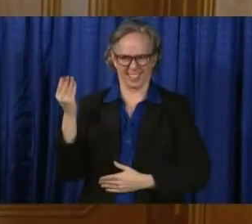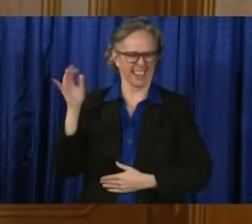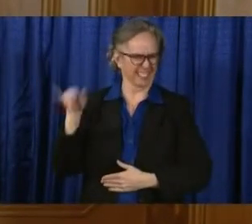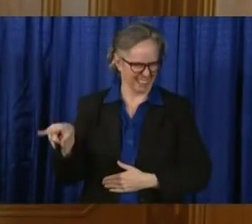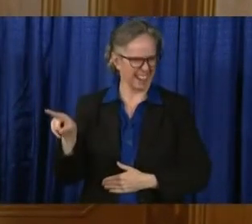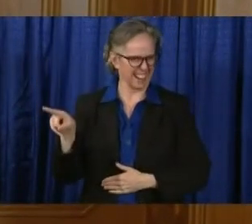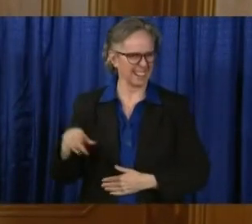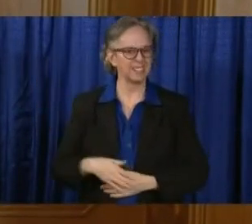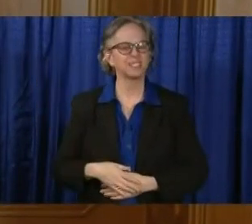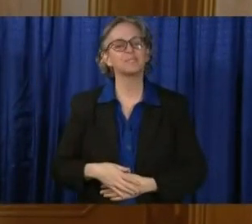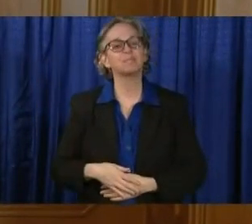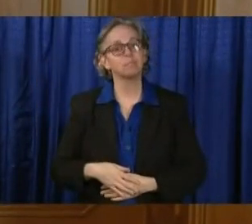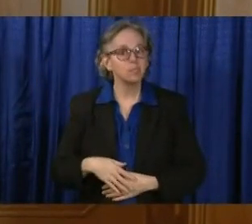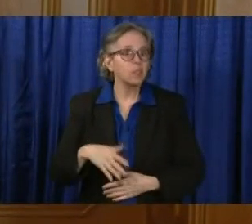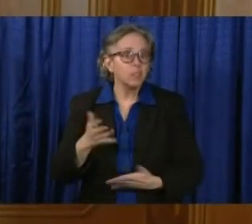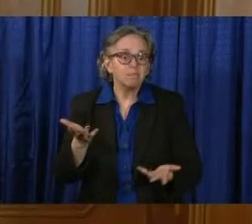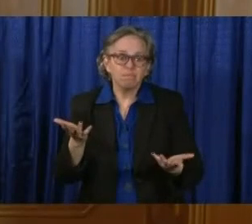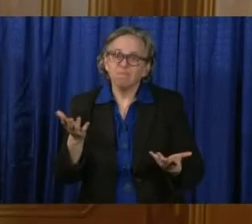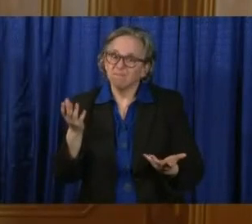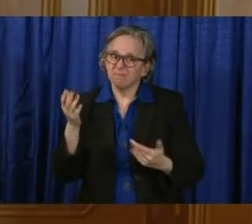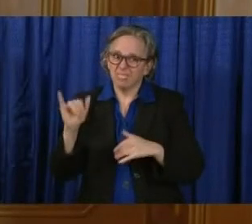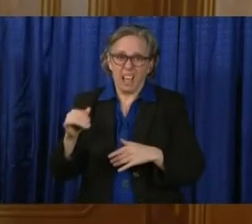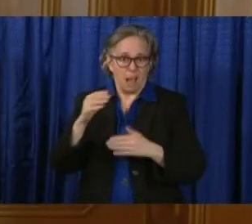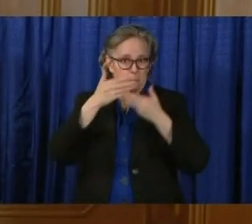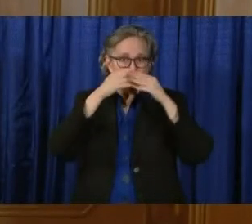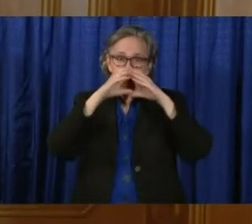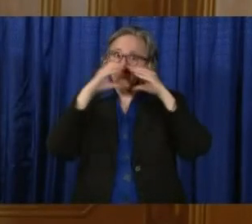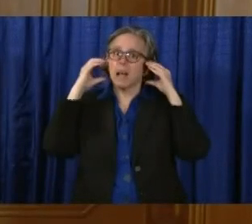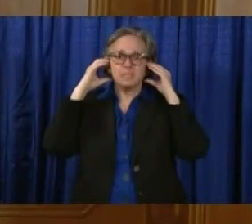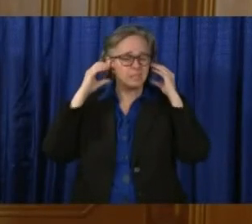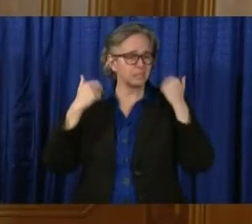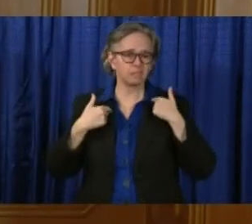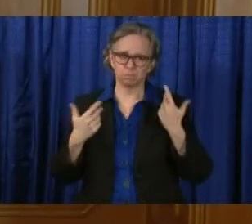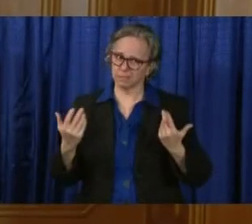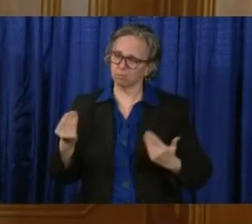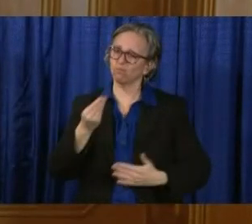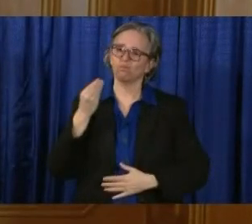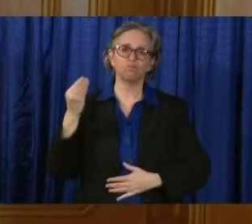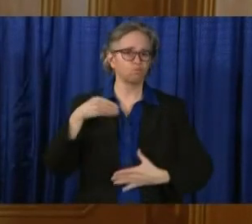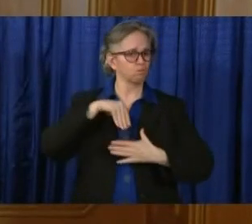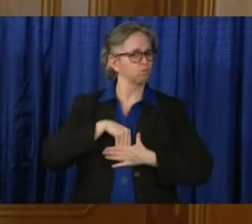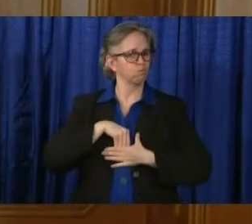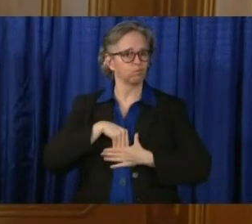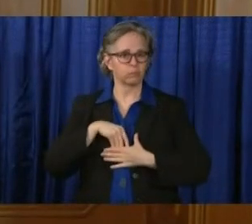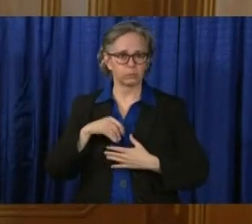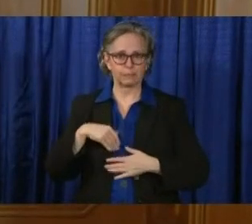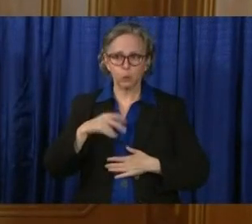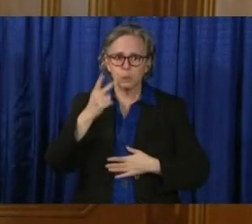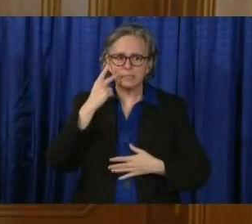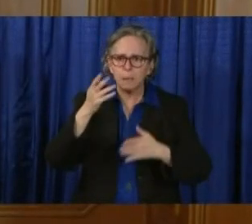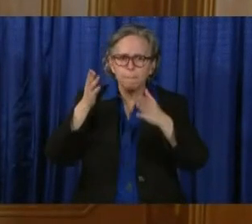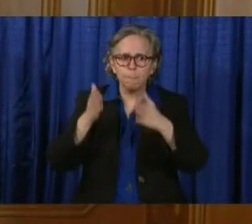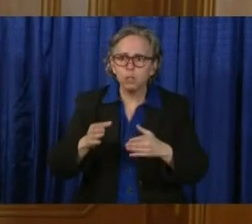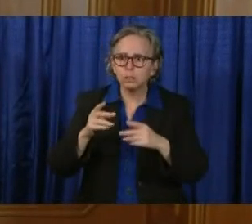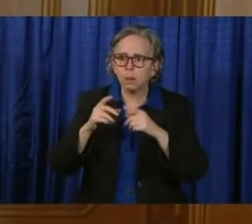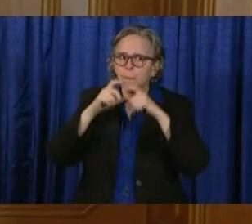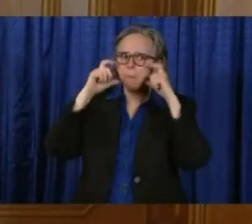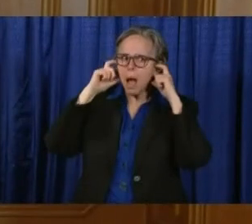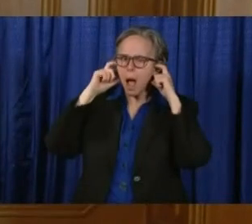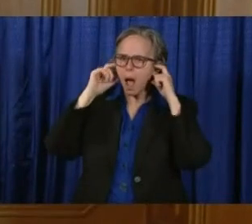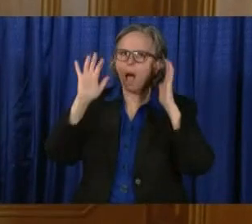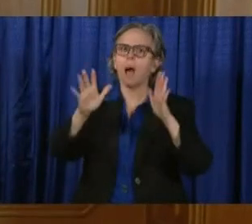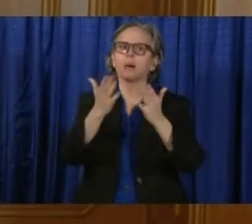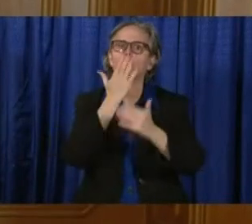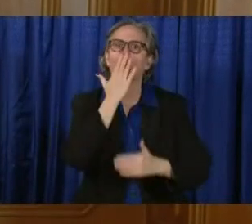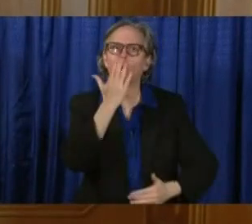And so what we're saying is, you know, if someone's wearing a mask, that's a good thing. It's a